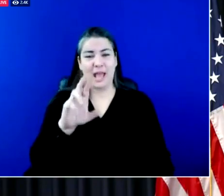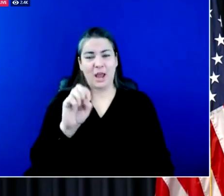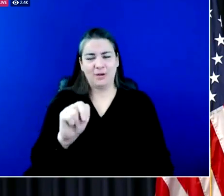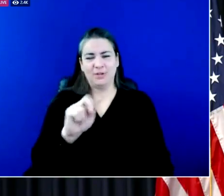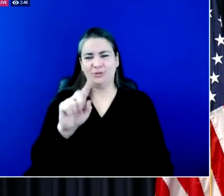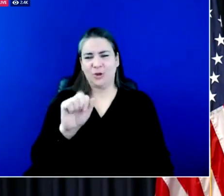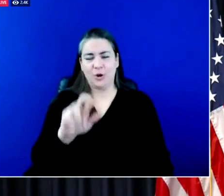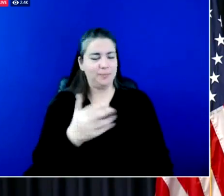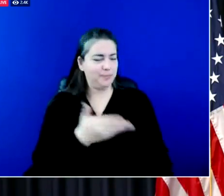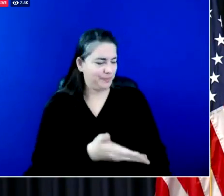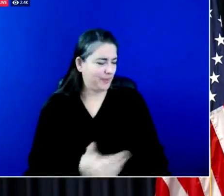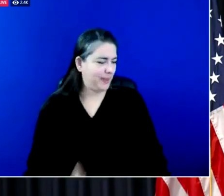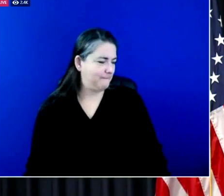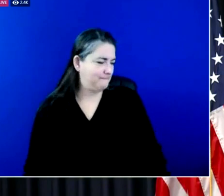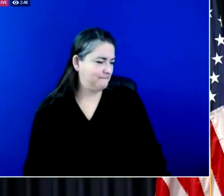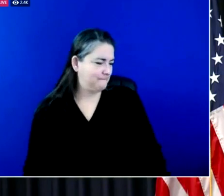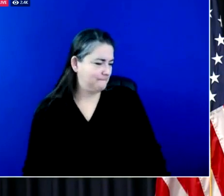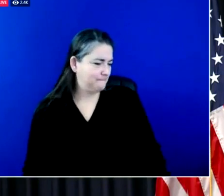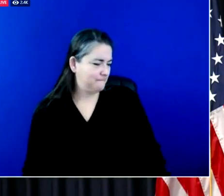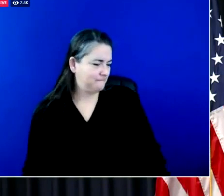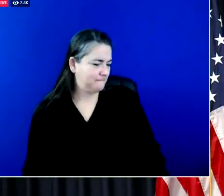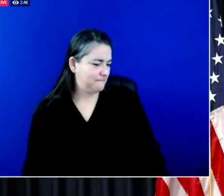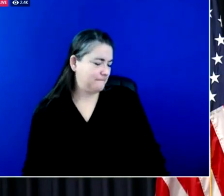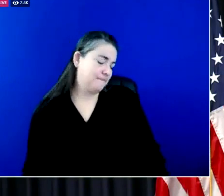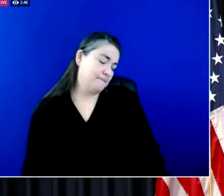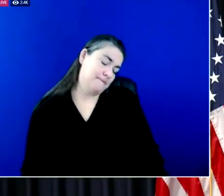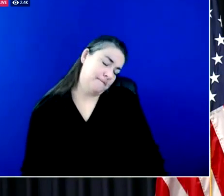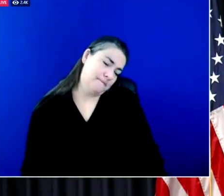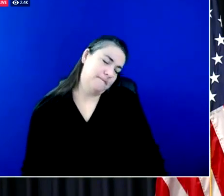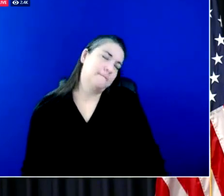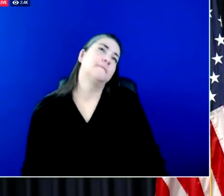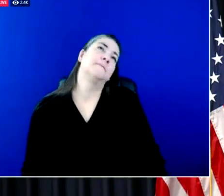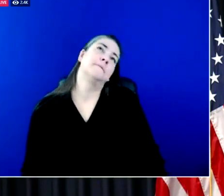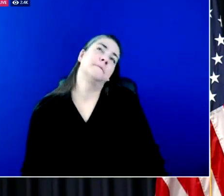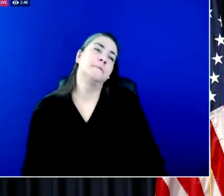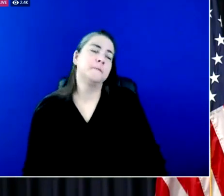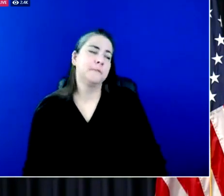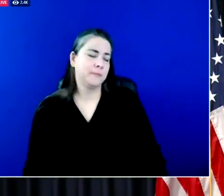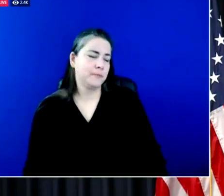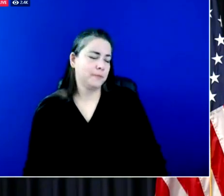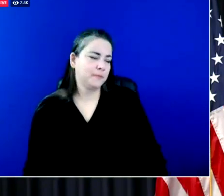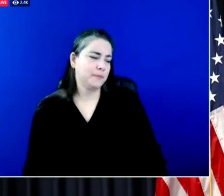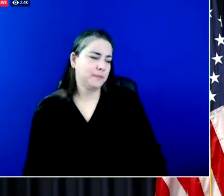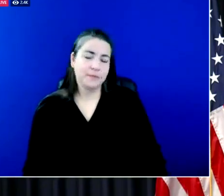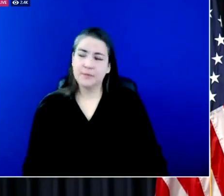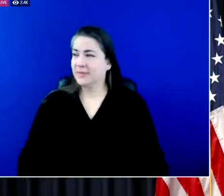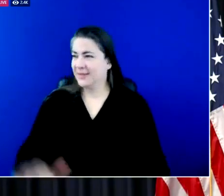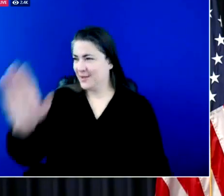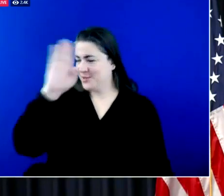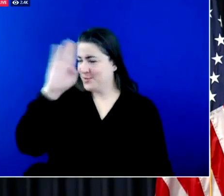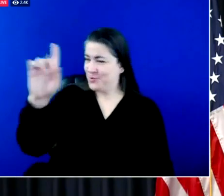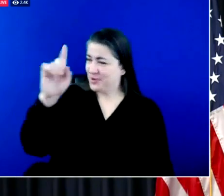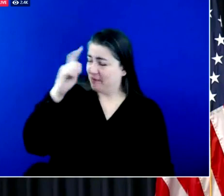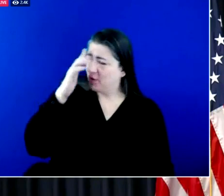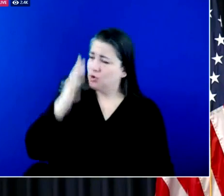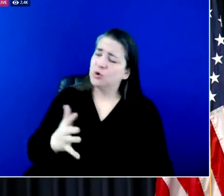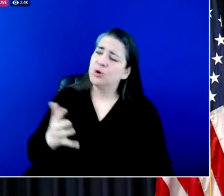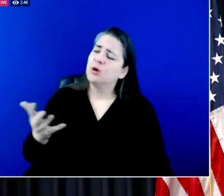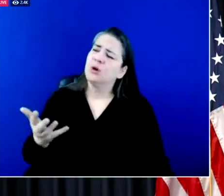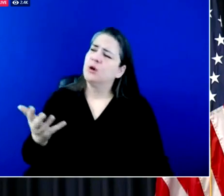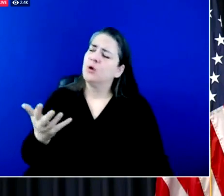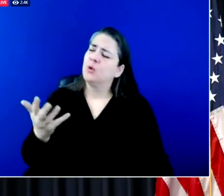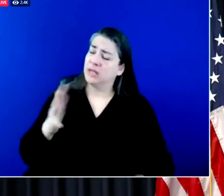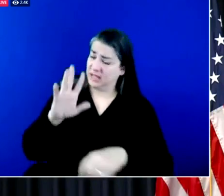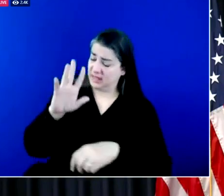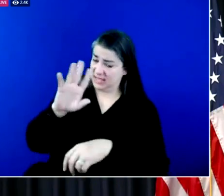hi governor to what extent is the national guard